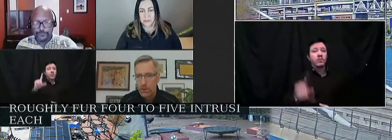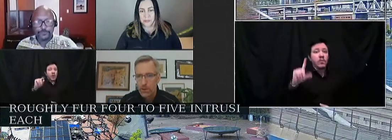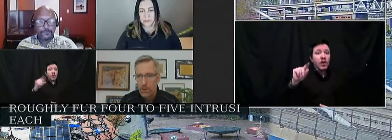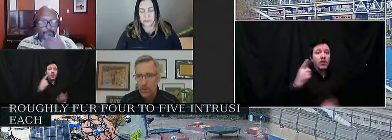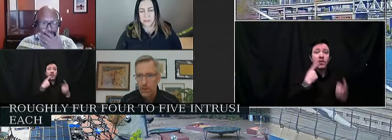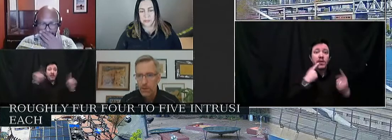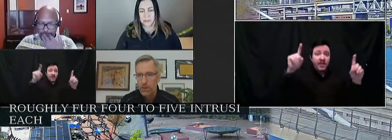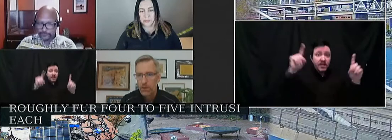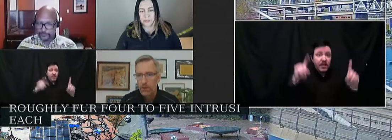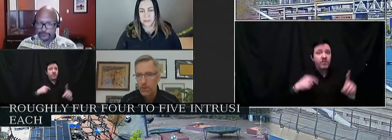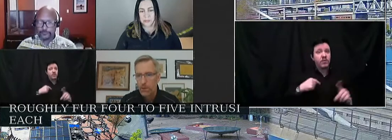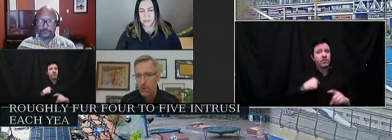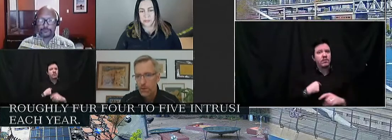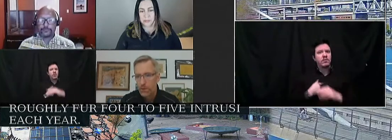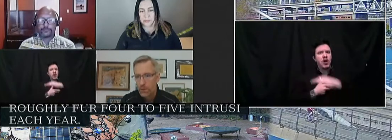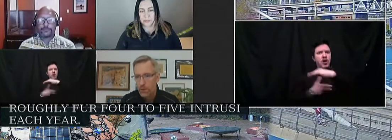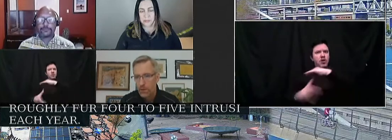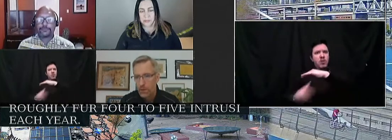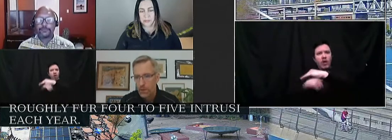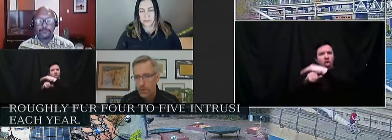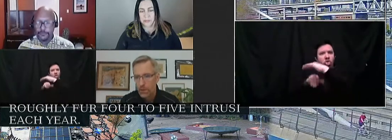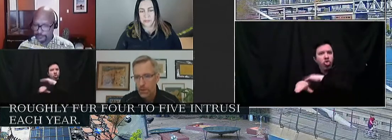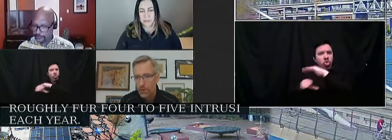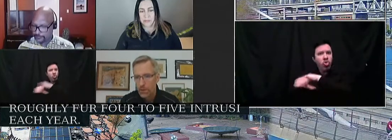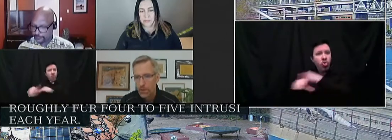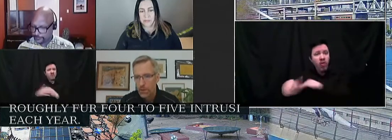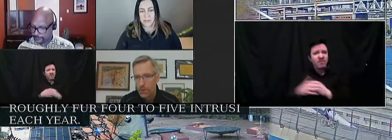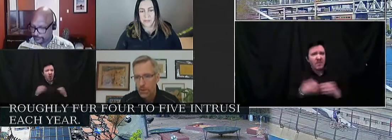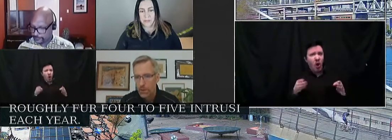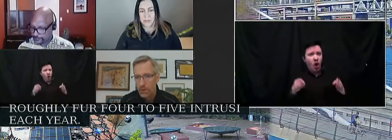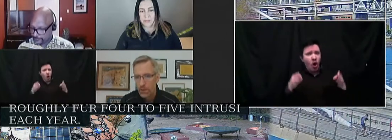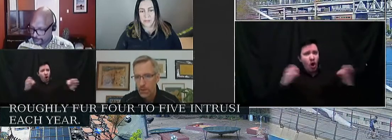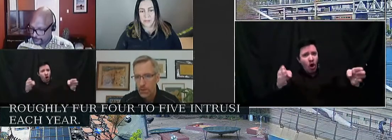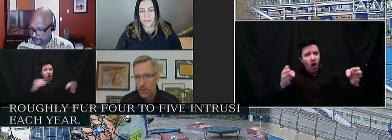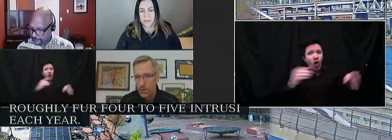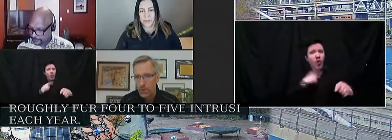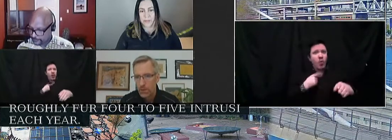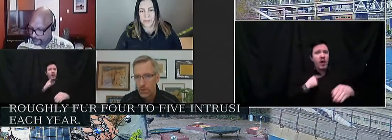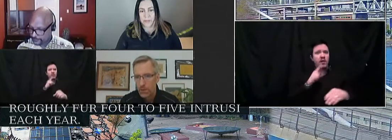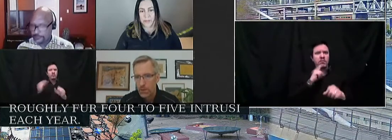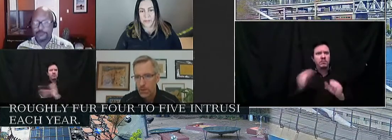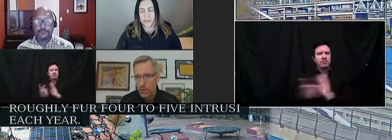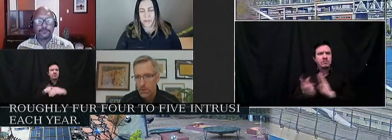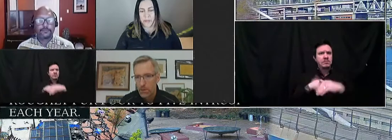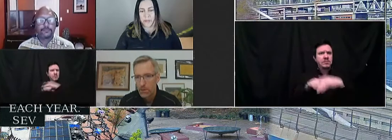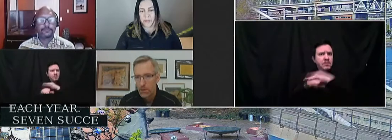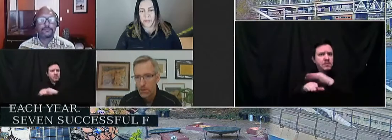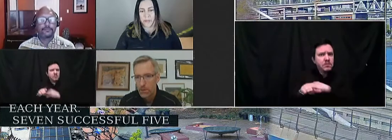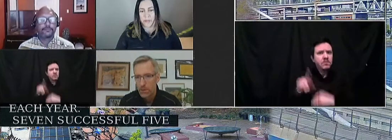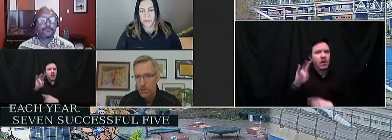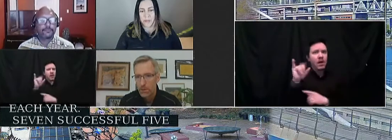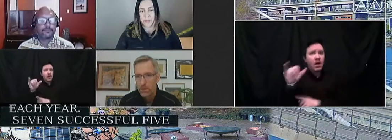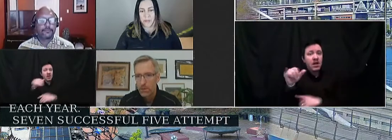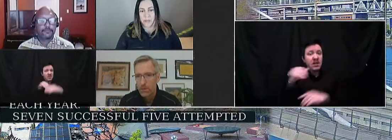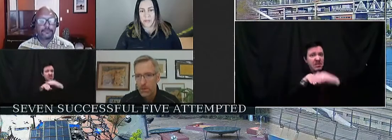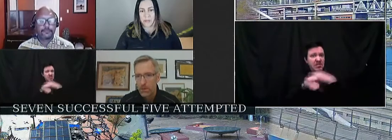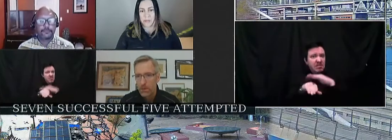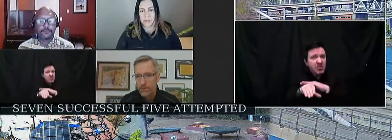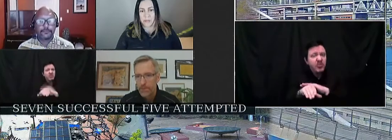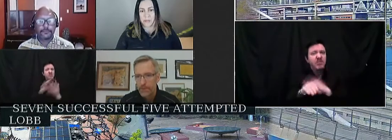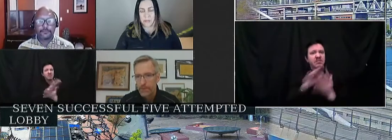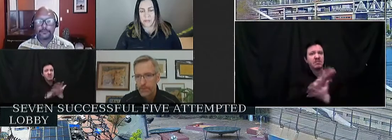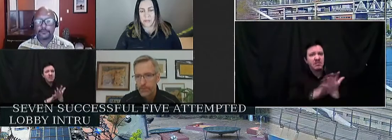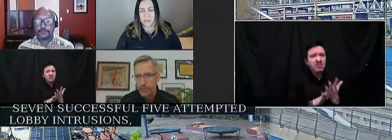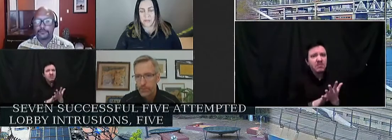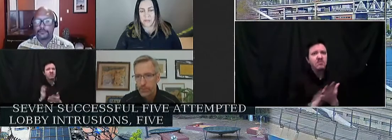attempted parking garage intrusions, three residential hallway intrusions, seven successful, five attempted lobby intrusions, five loading dock